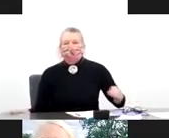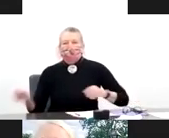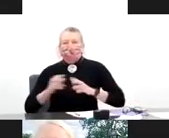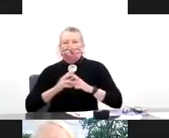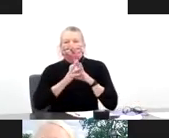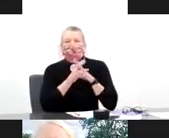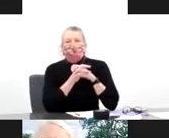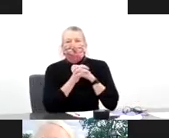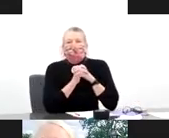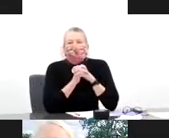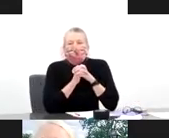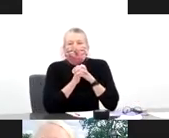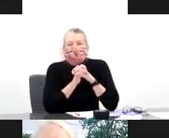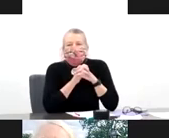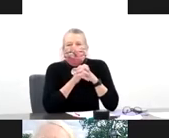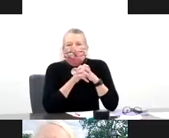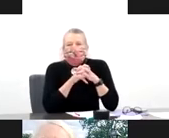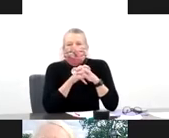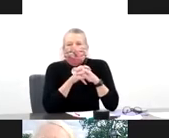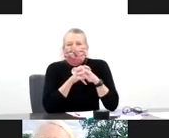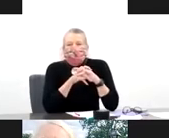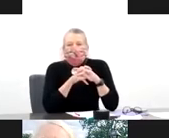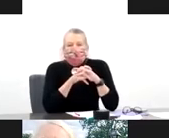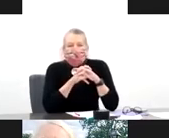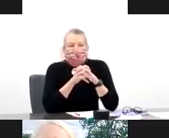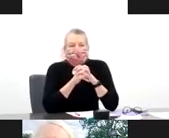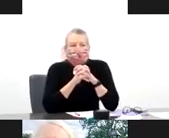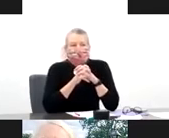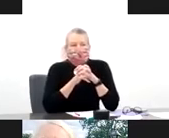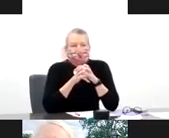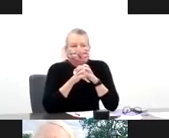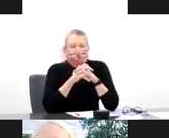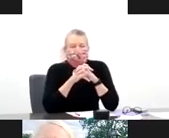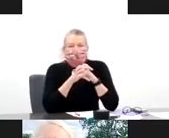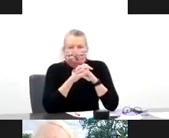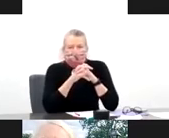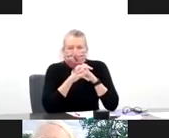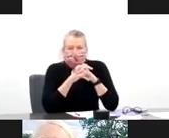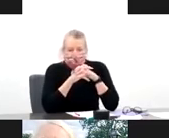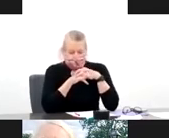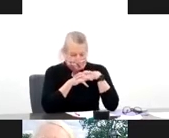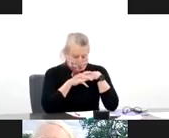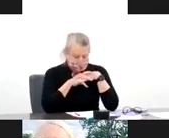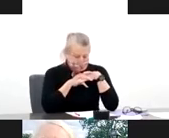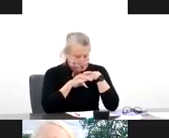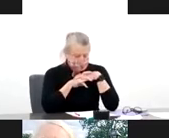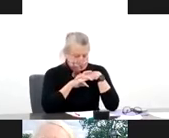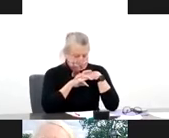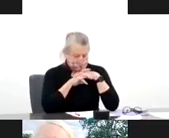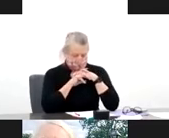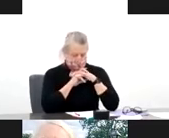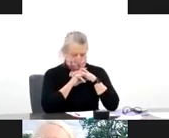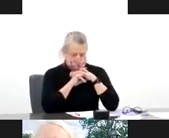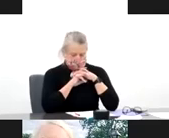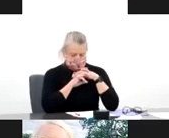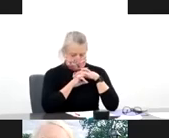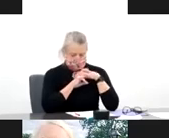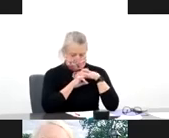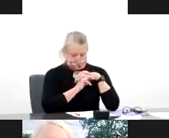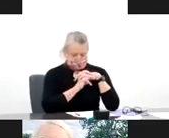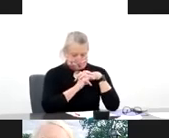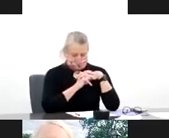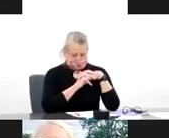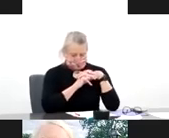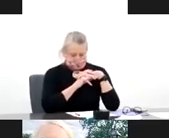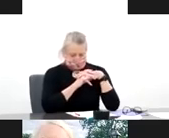8,000 cases and close to 800 deaths. A high degree of mortality, but was not particularly efficient in spreading from